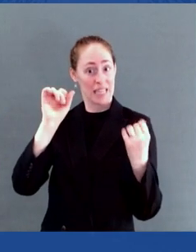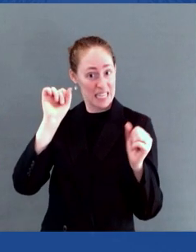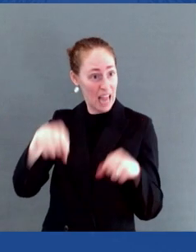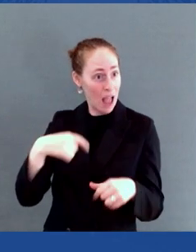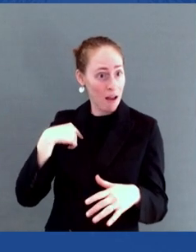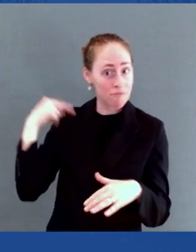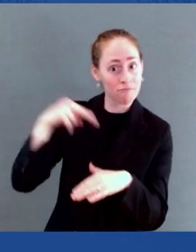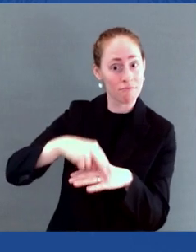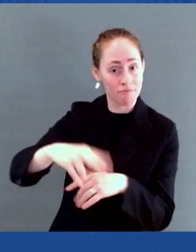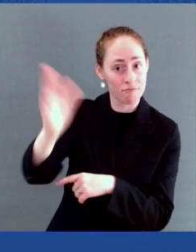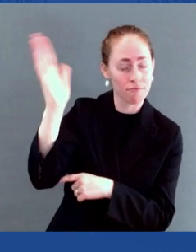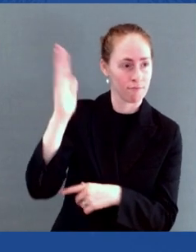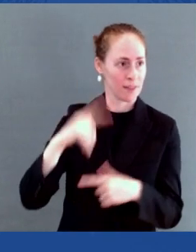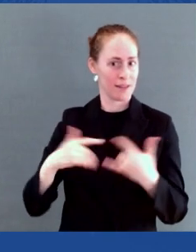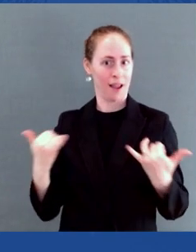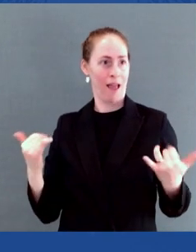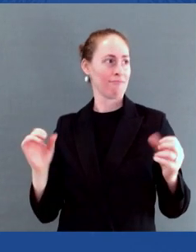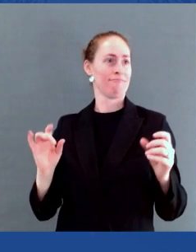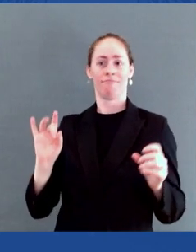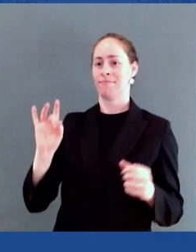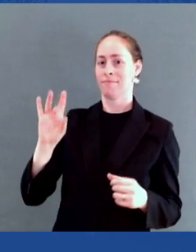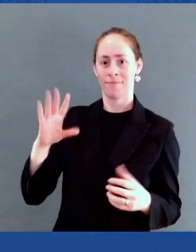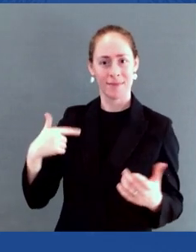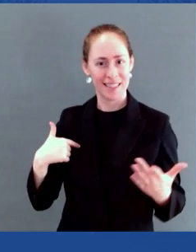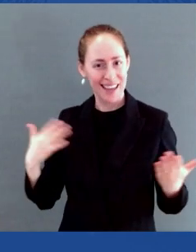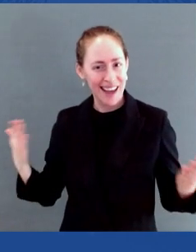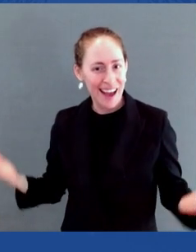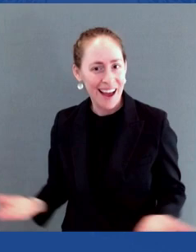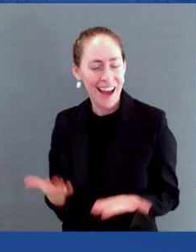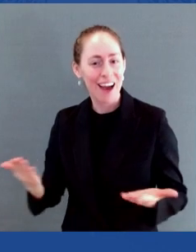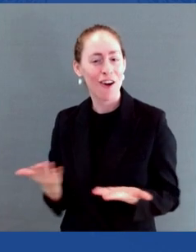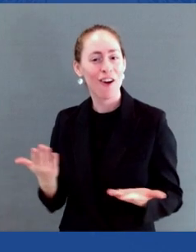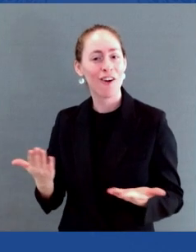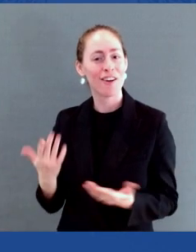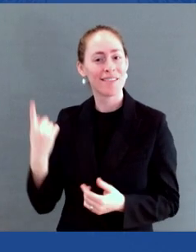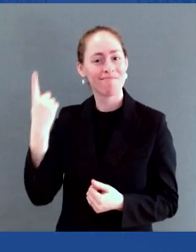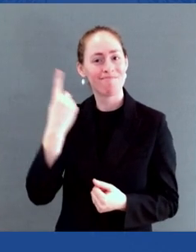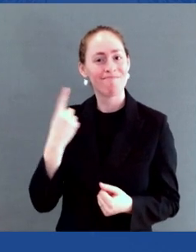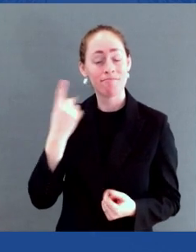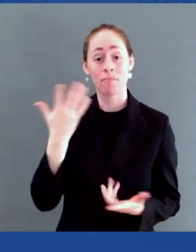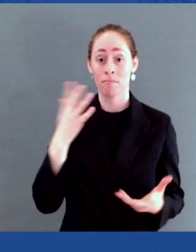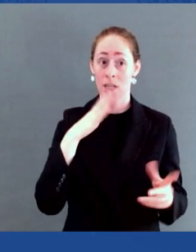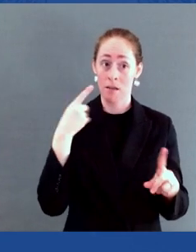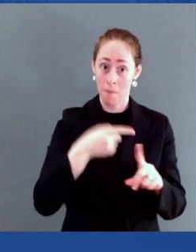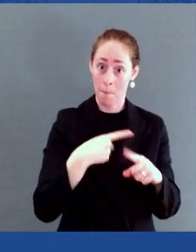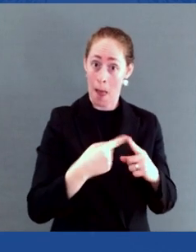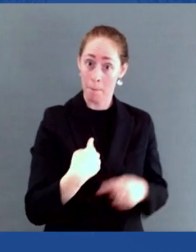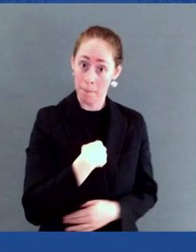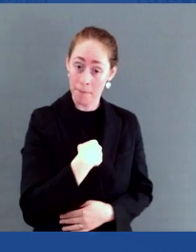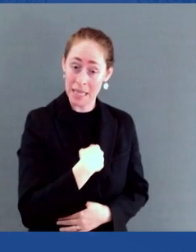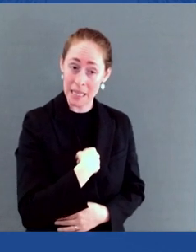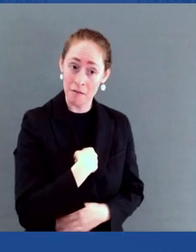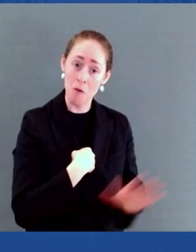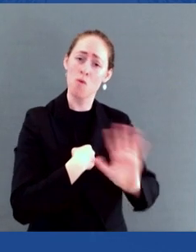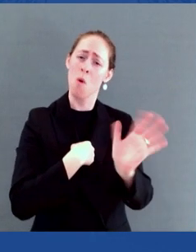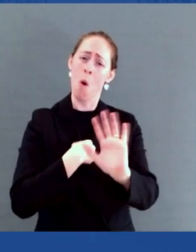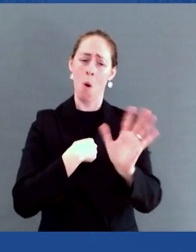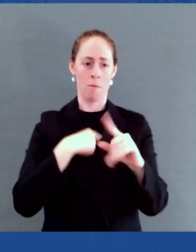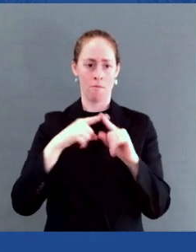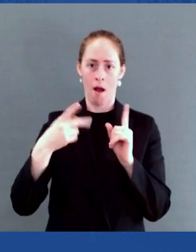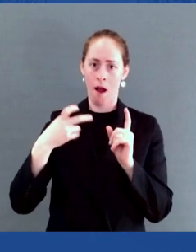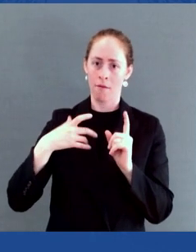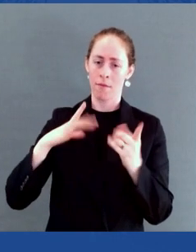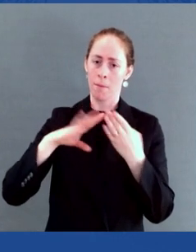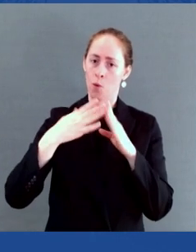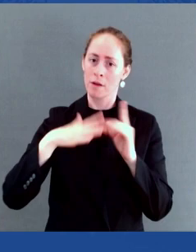is not only my own, but represents millions of my brothers, sisters, siblings, who are part of the many vulnerable communities.